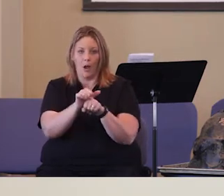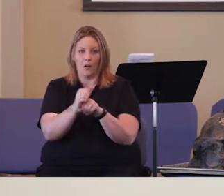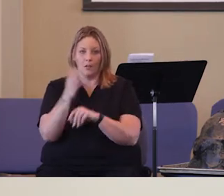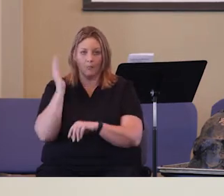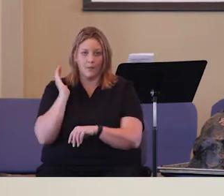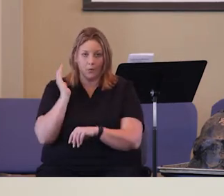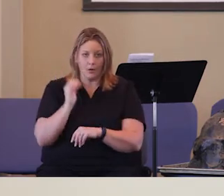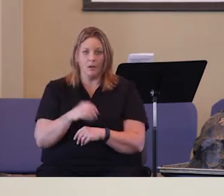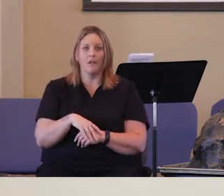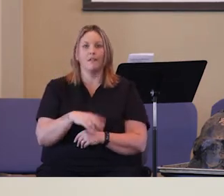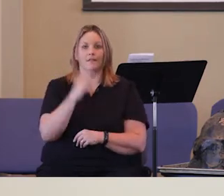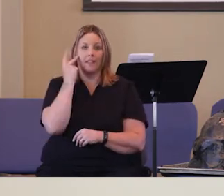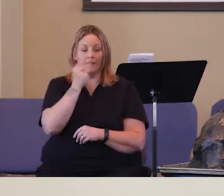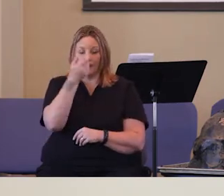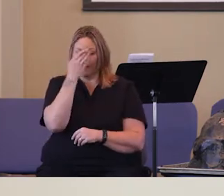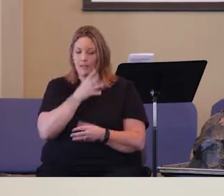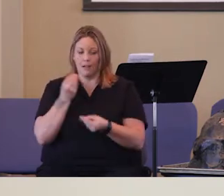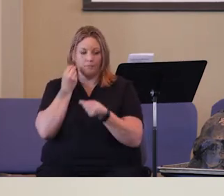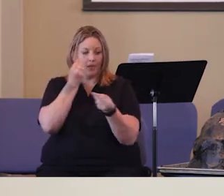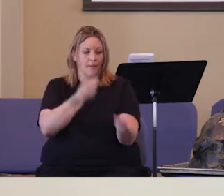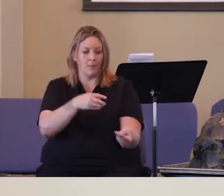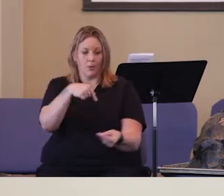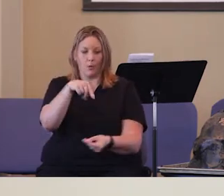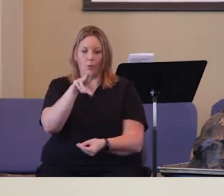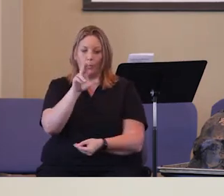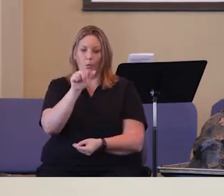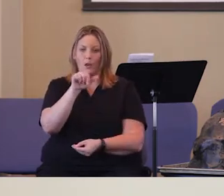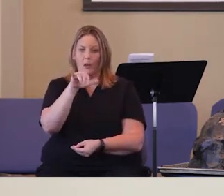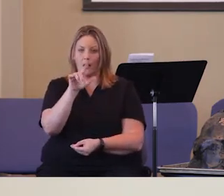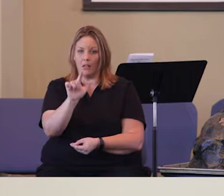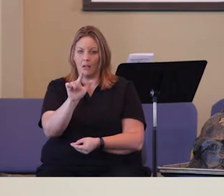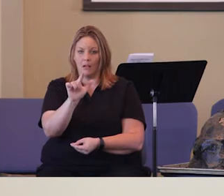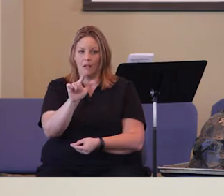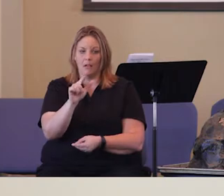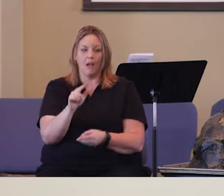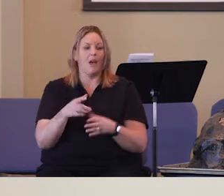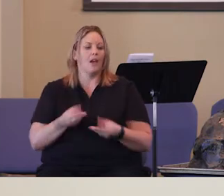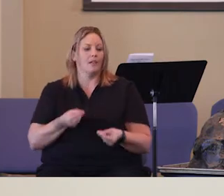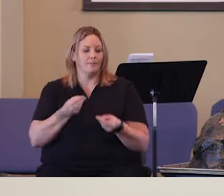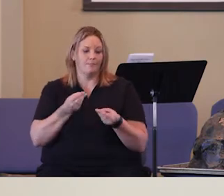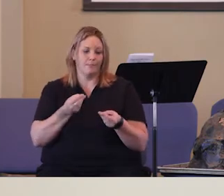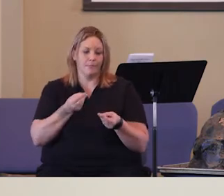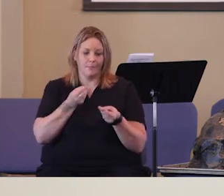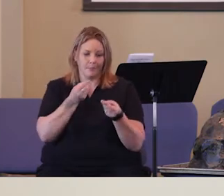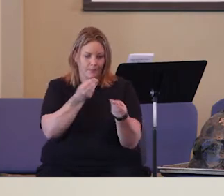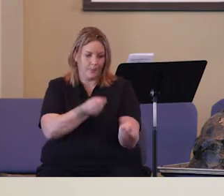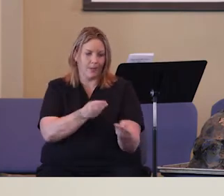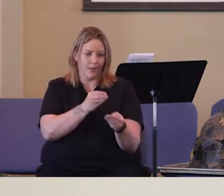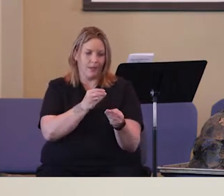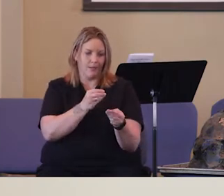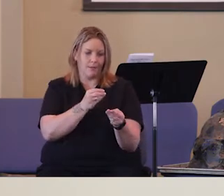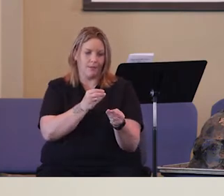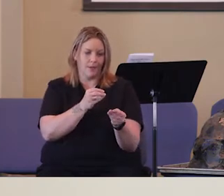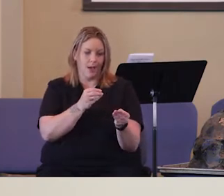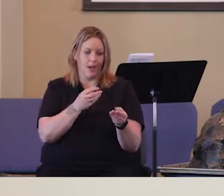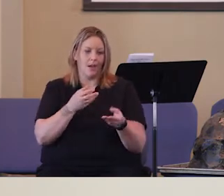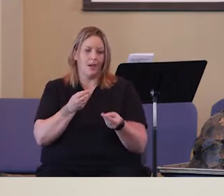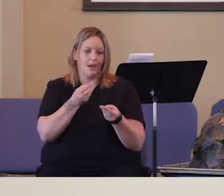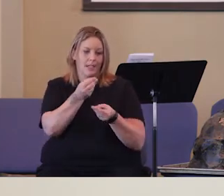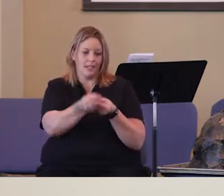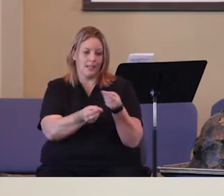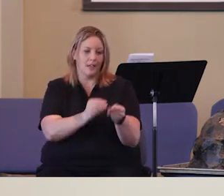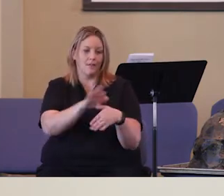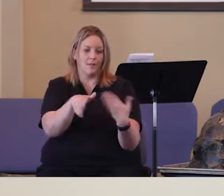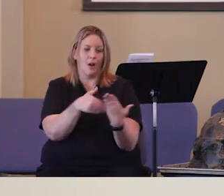before. They've seen God bring quail. They've seen God pretty much provide for all their needs. Maybe not all their